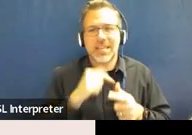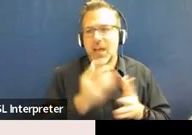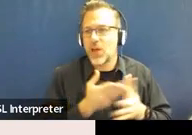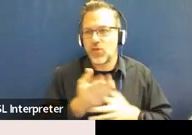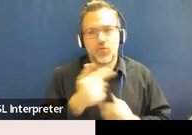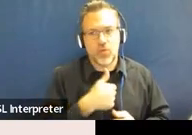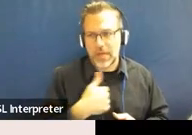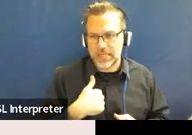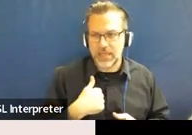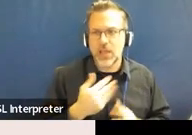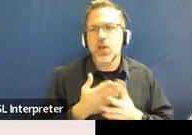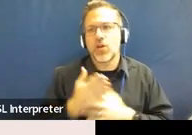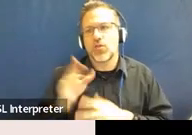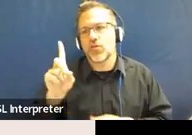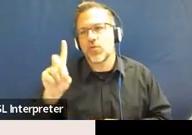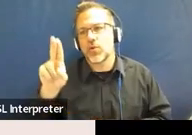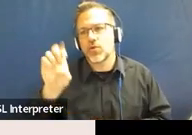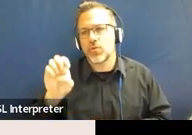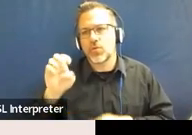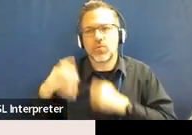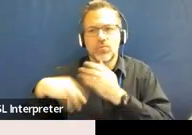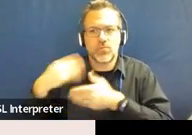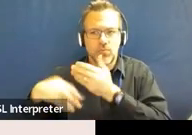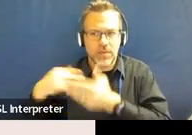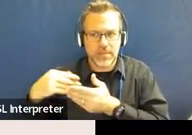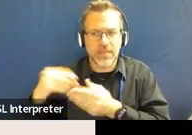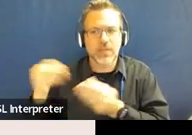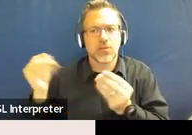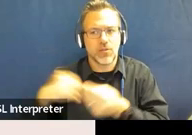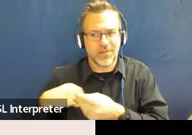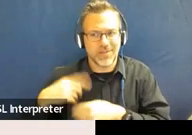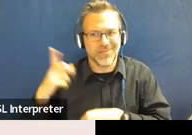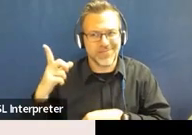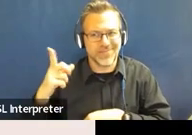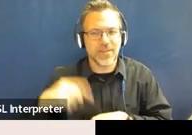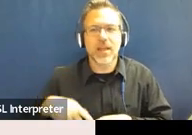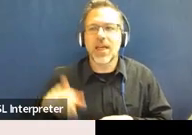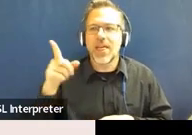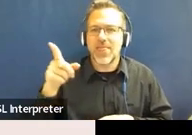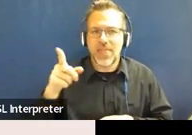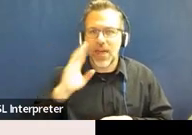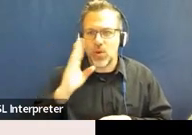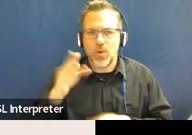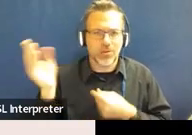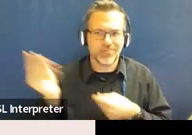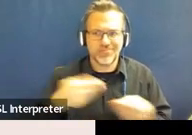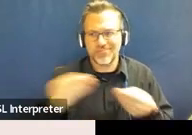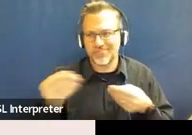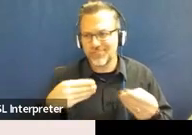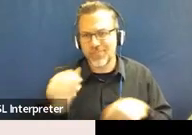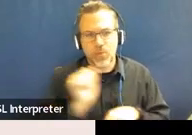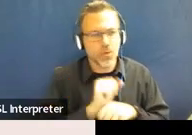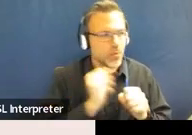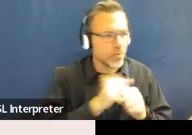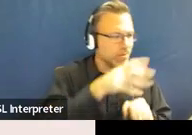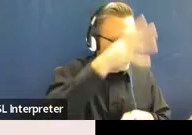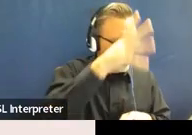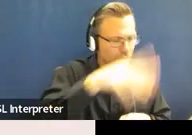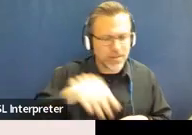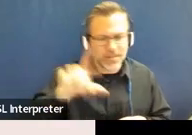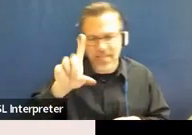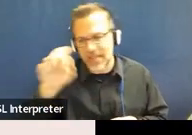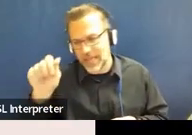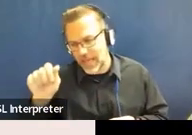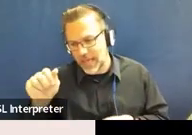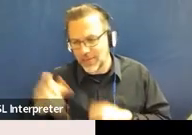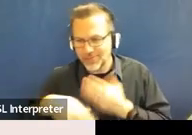go through the due process office. And they would work with the parents and the LEA to really walk through that, walk through